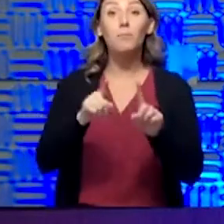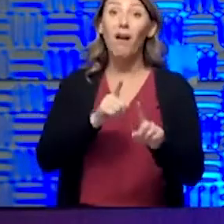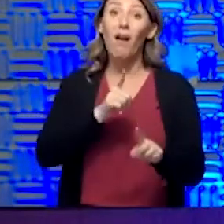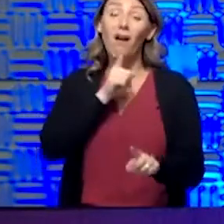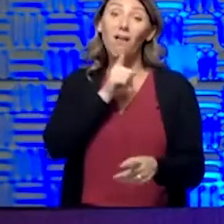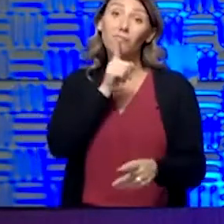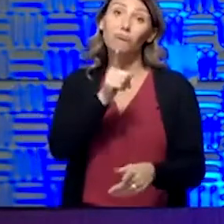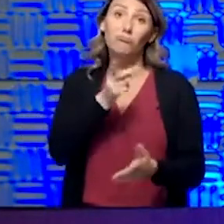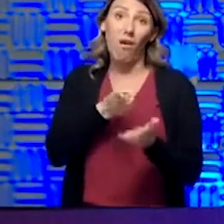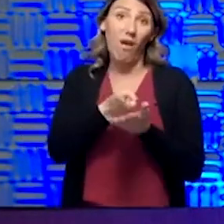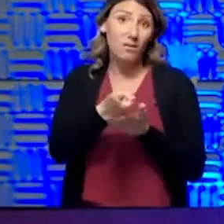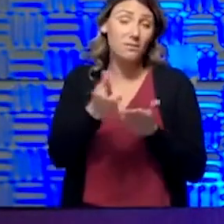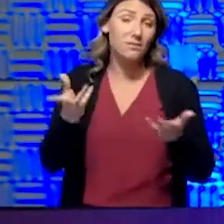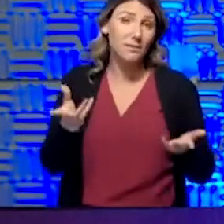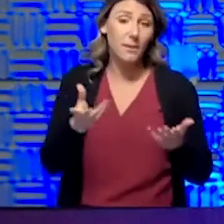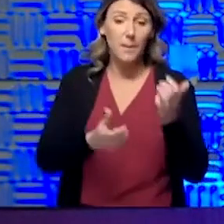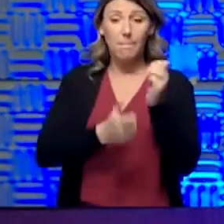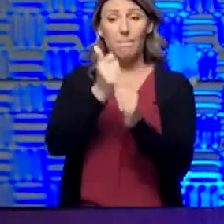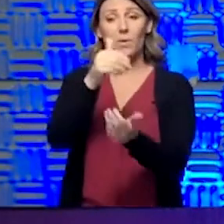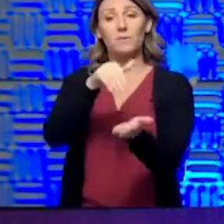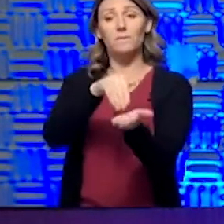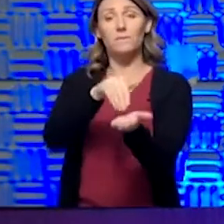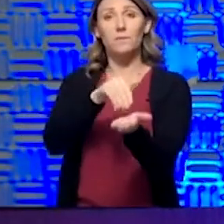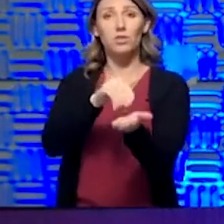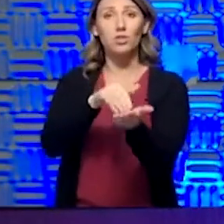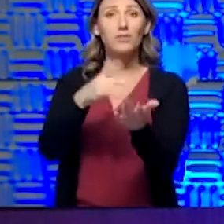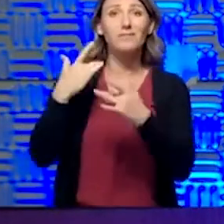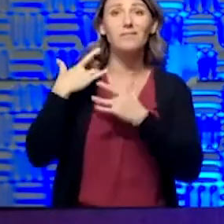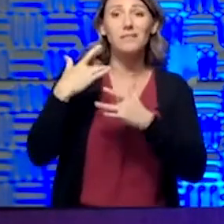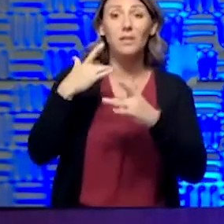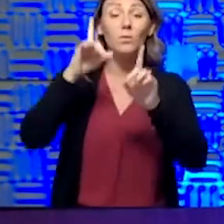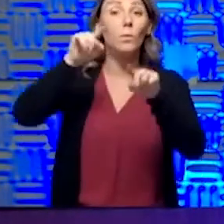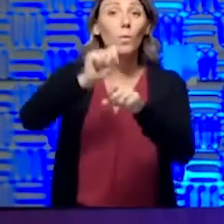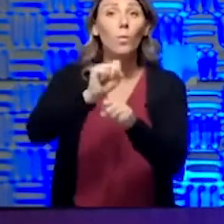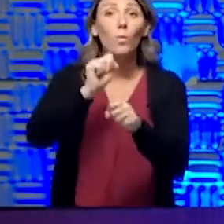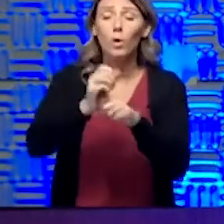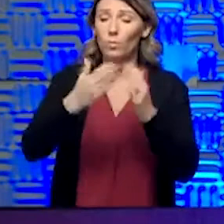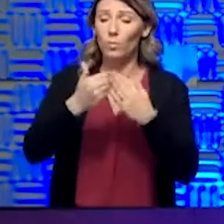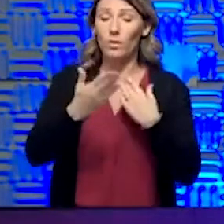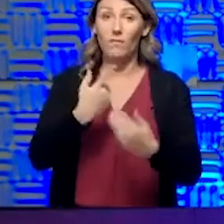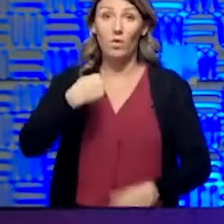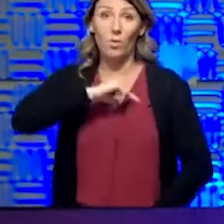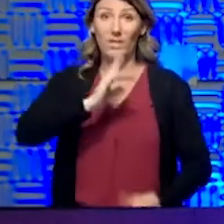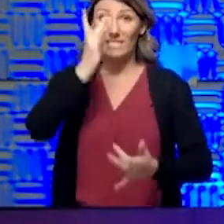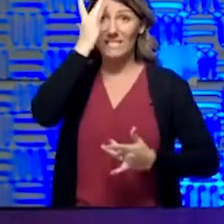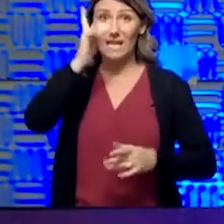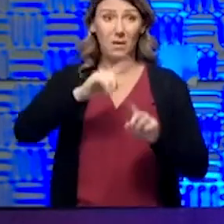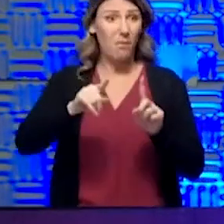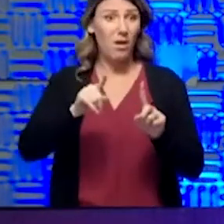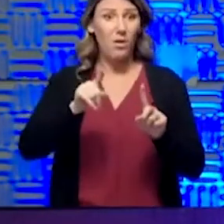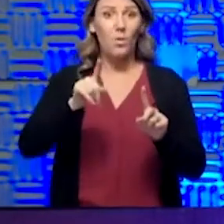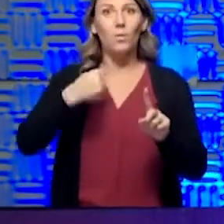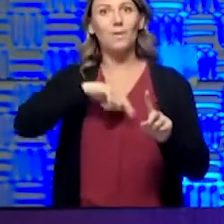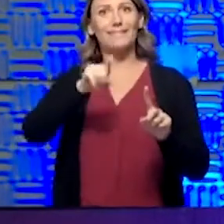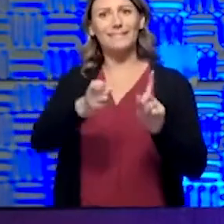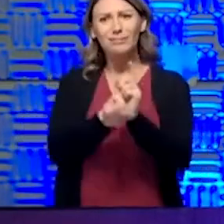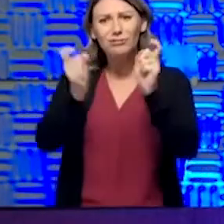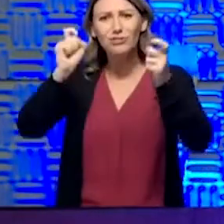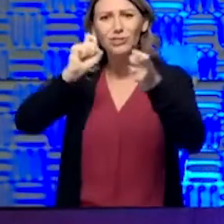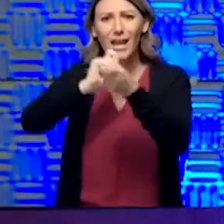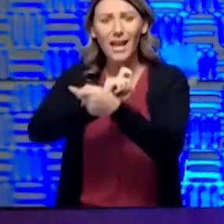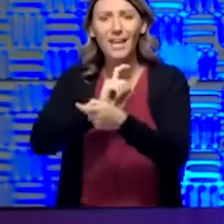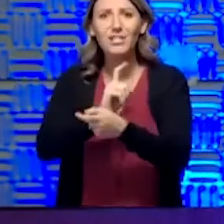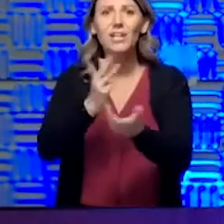is that most physicians tend to go to work whenever they're sick. And we have to set a new story about that, and we have to ask